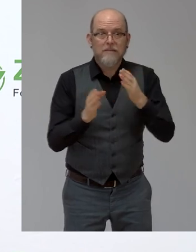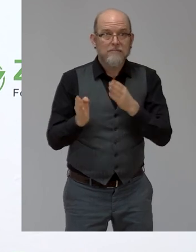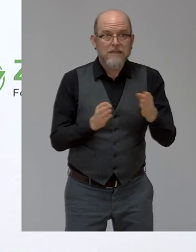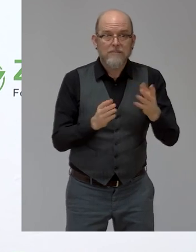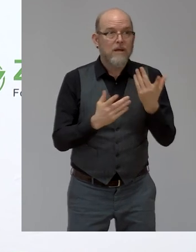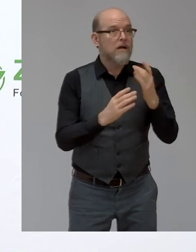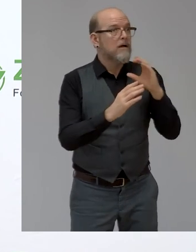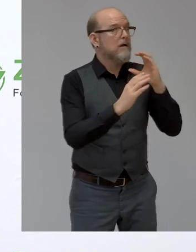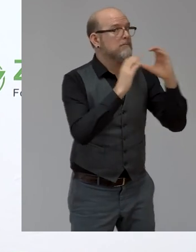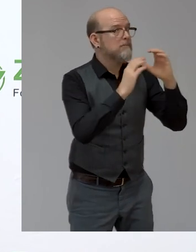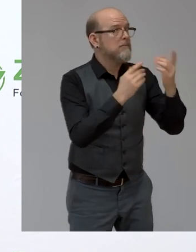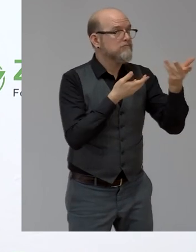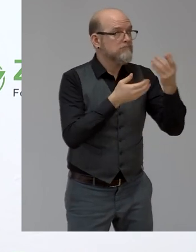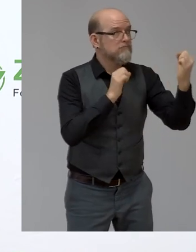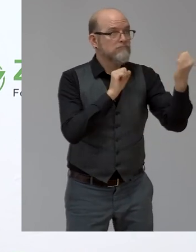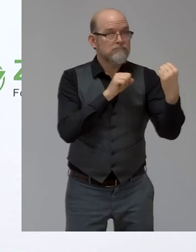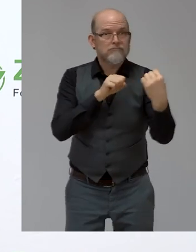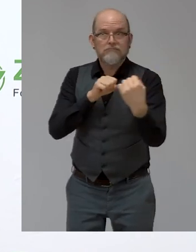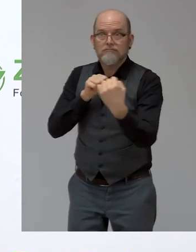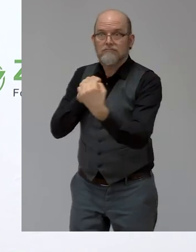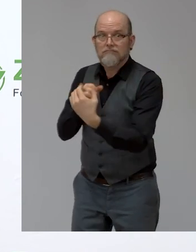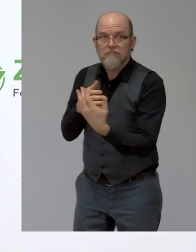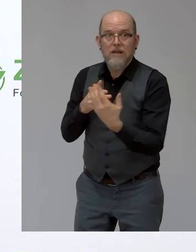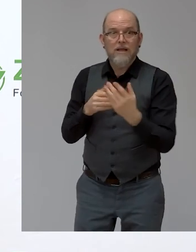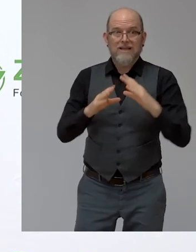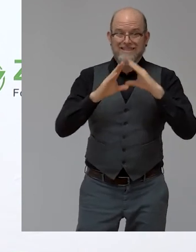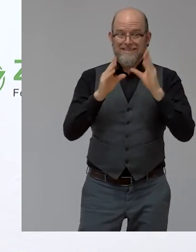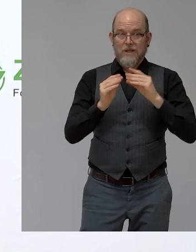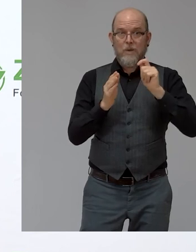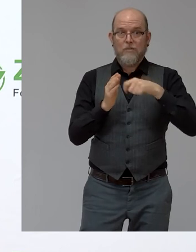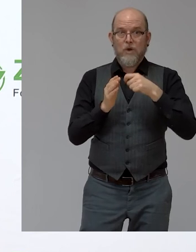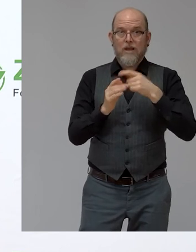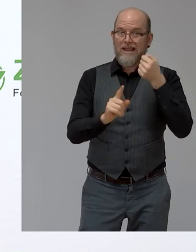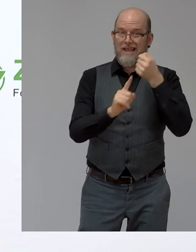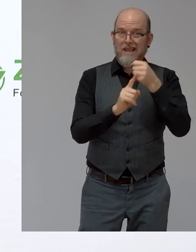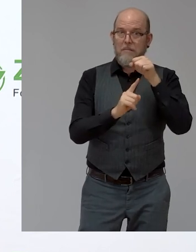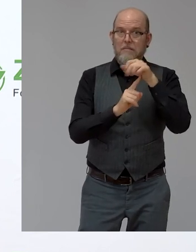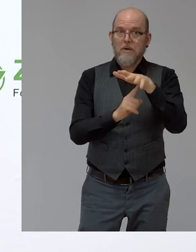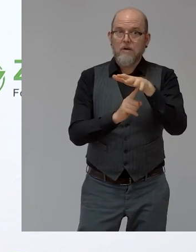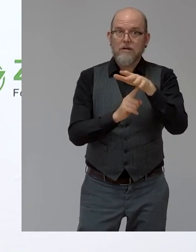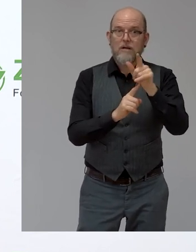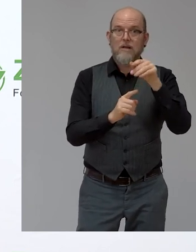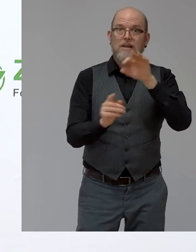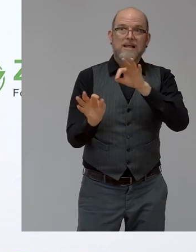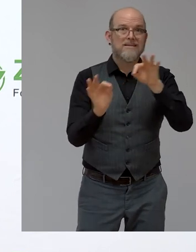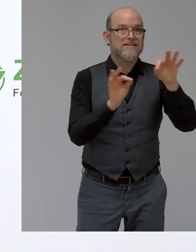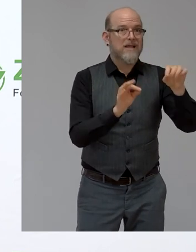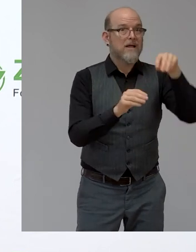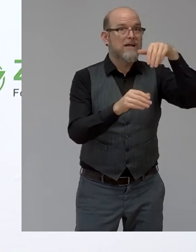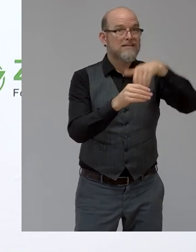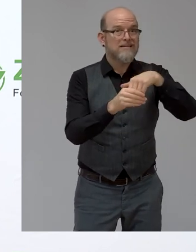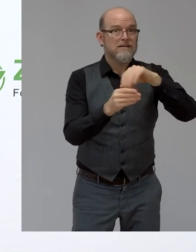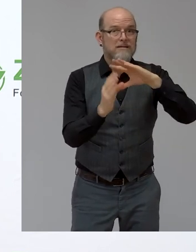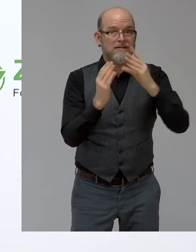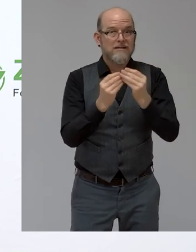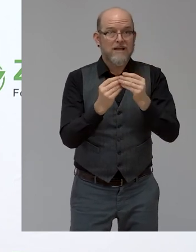We also zero project impact transfer kicks in at this stage. among those 82, 10 were selected that with the help of